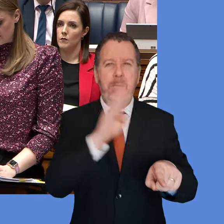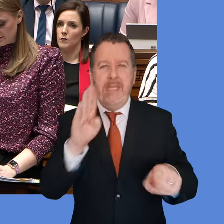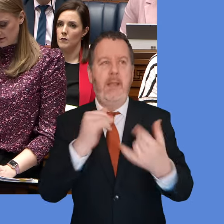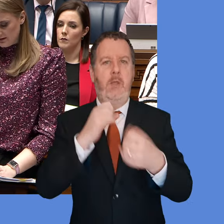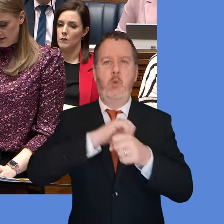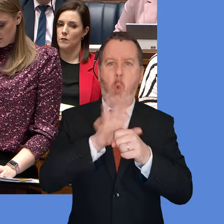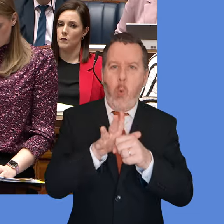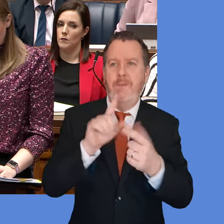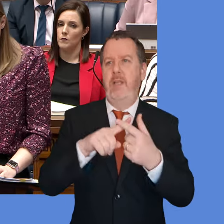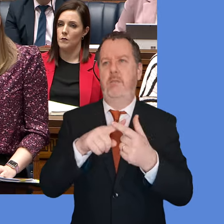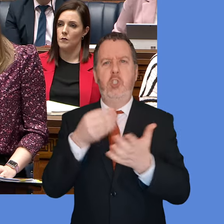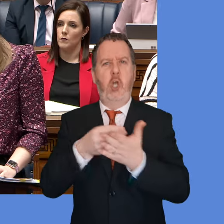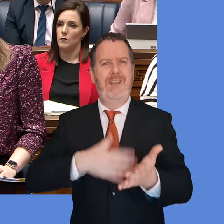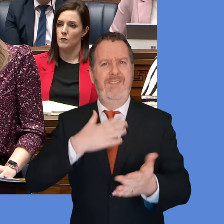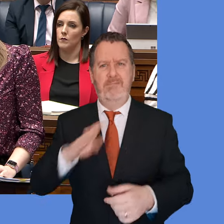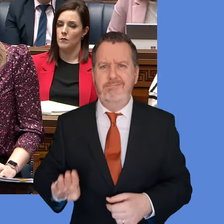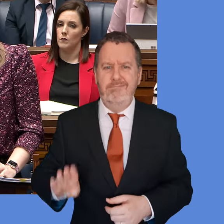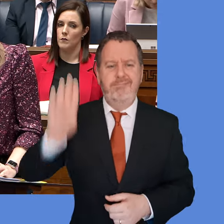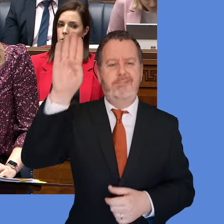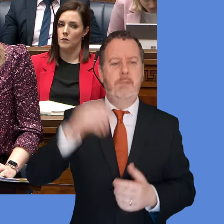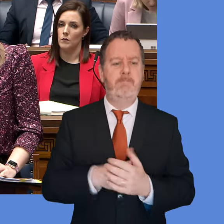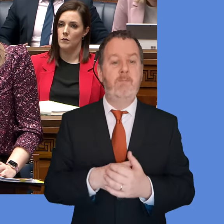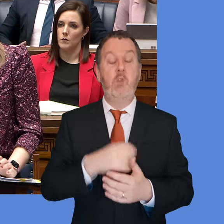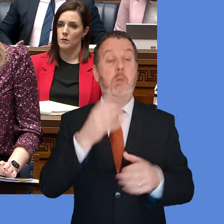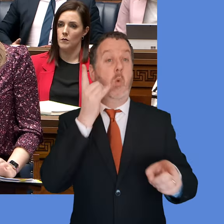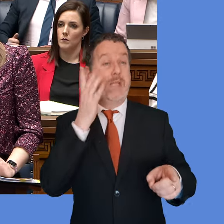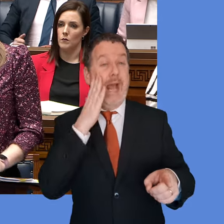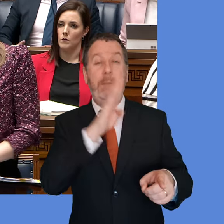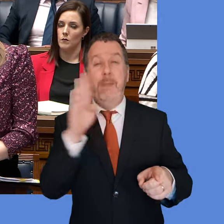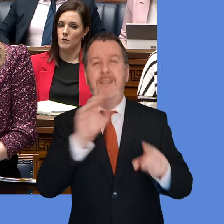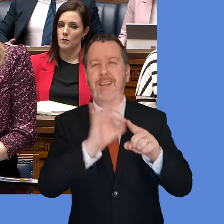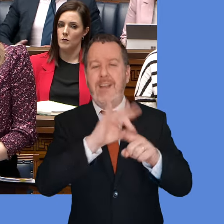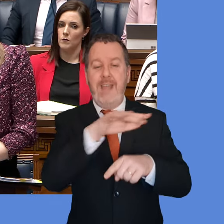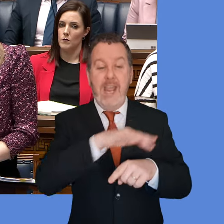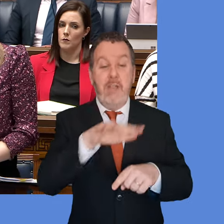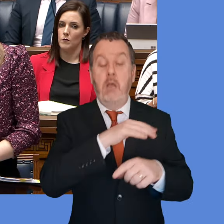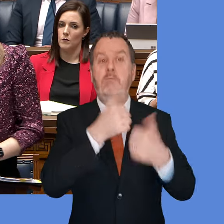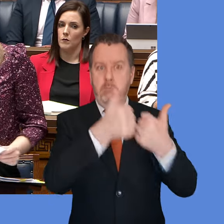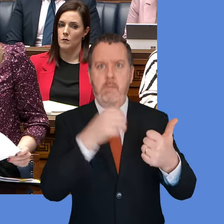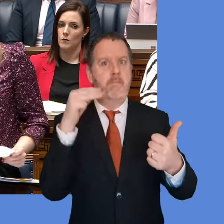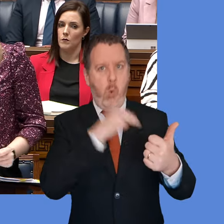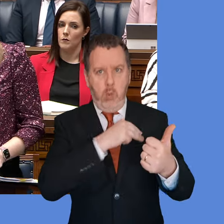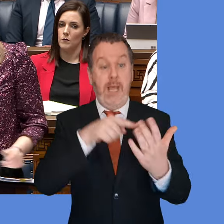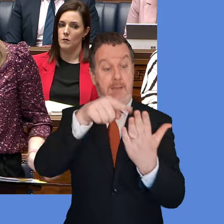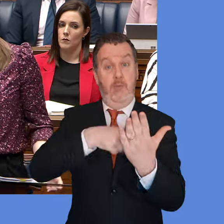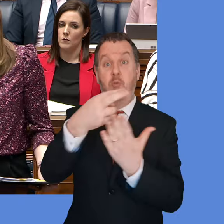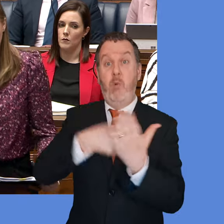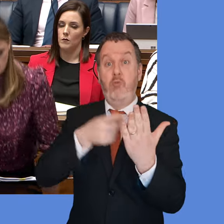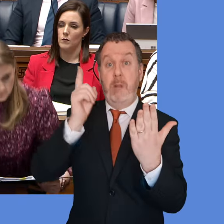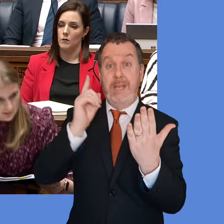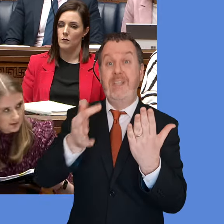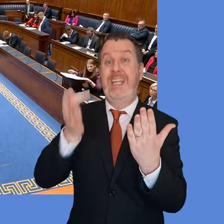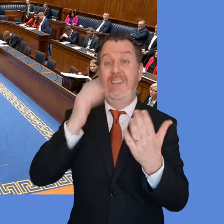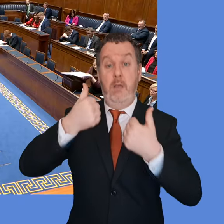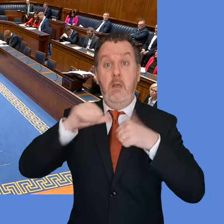cost of living crisis. Hospitality businesses will be a vital part of creating more sustainable high streets, and the recommendations of the report build a strong foundation moving forward.